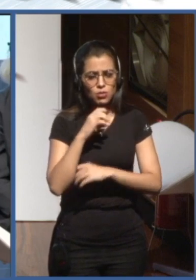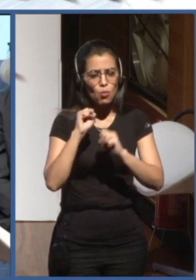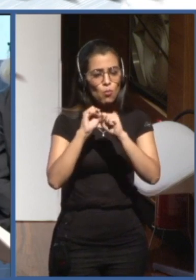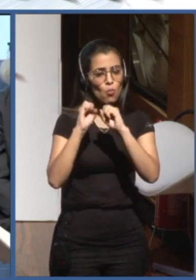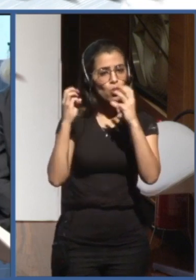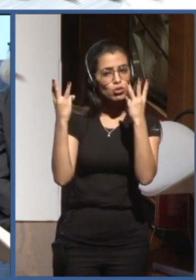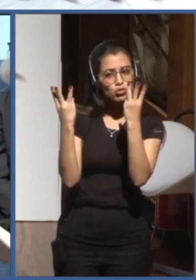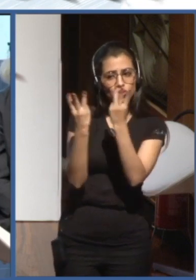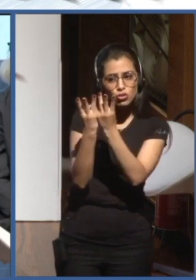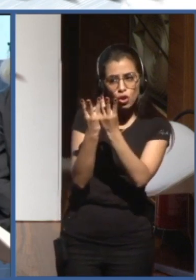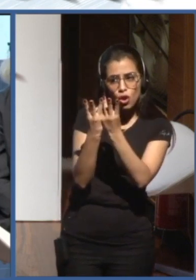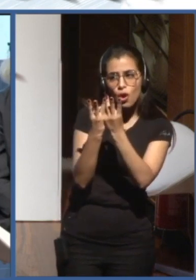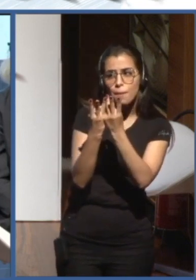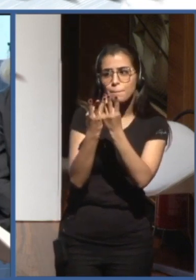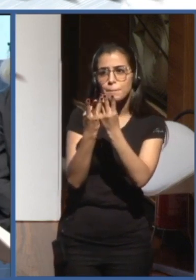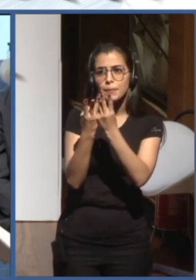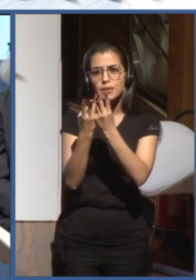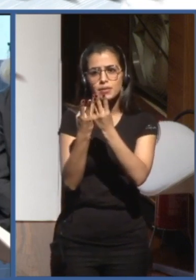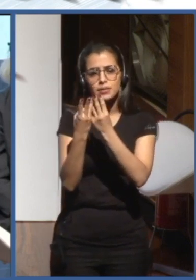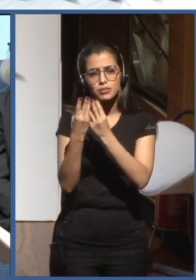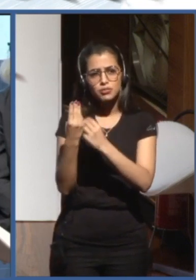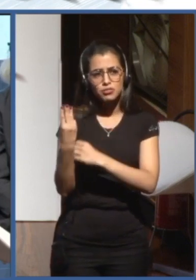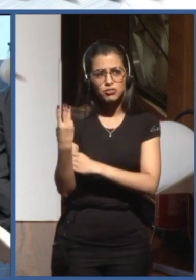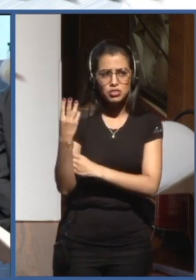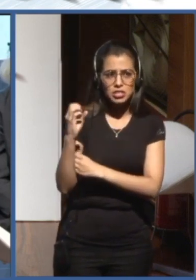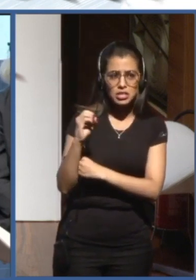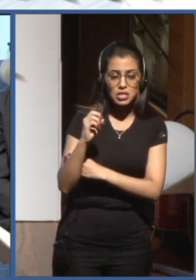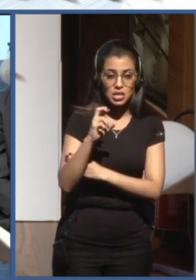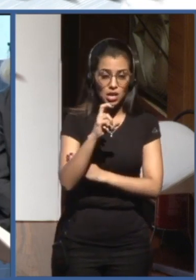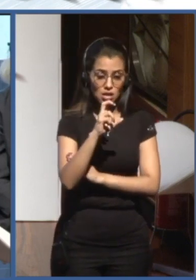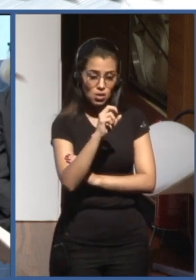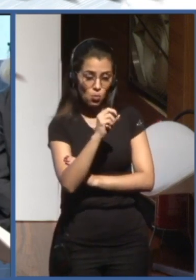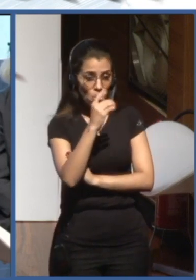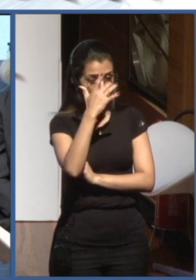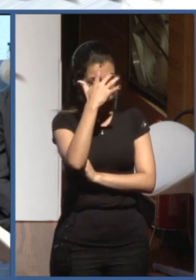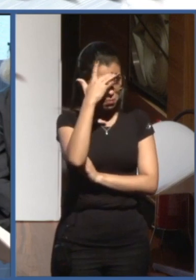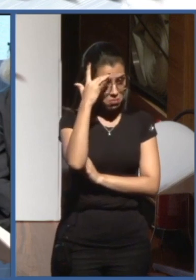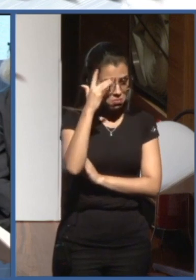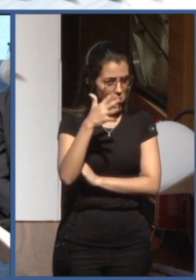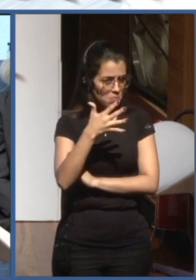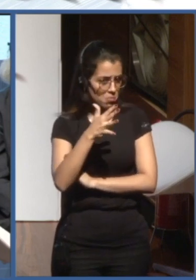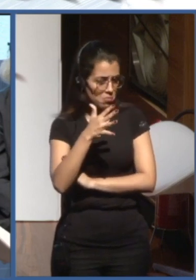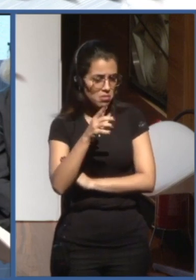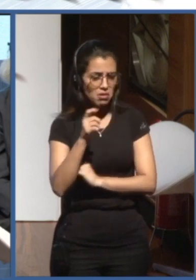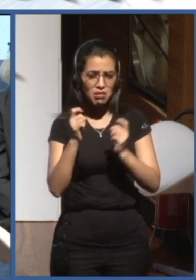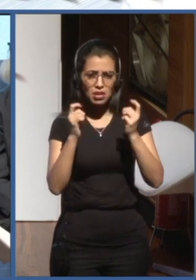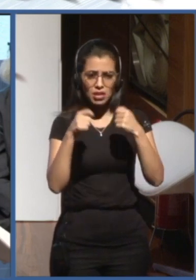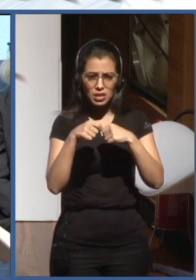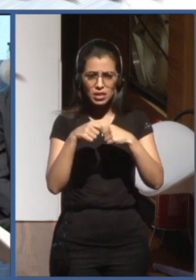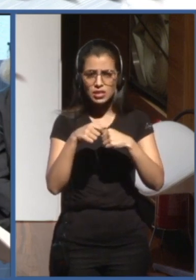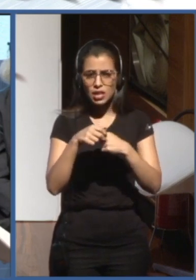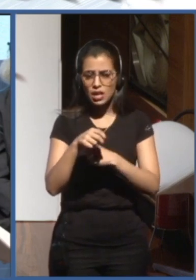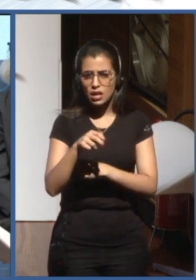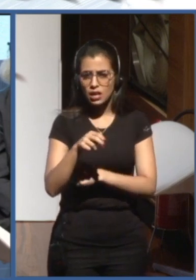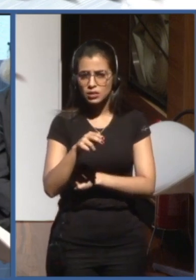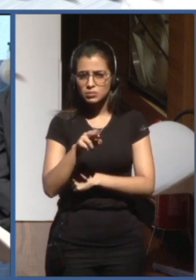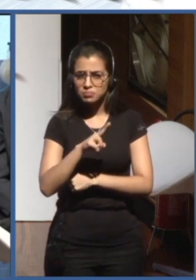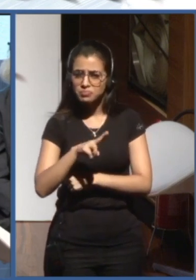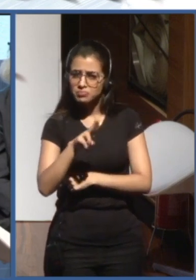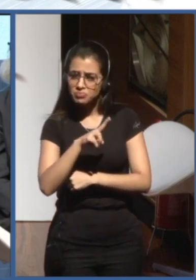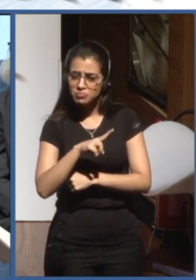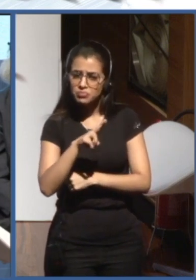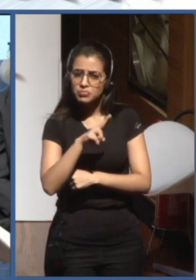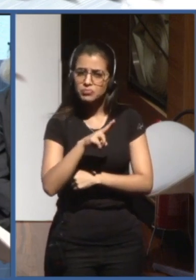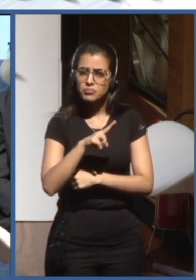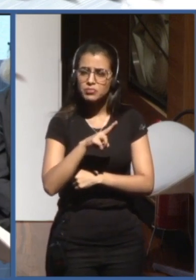between 30 and 50 people where you know we can gather some insights with some people to who we teach you know preliminary about AI ethics and then we meet them